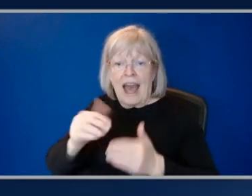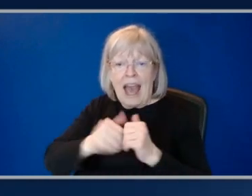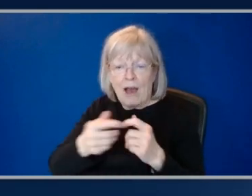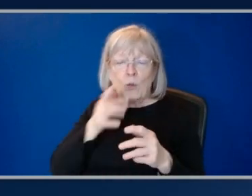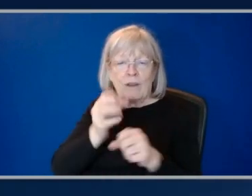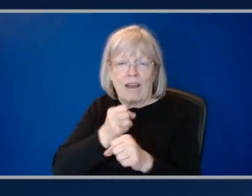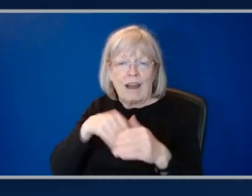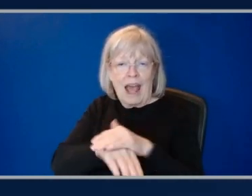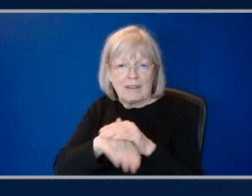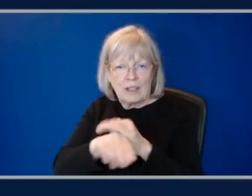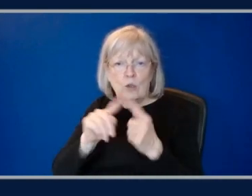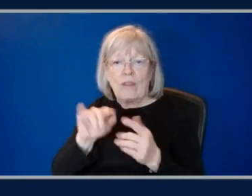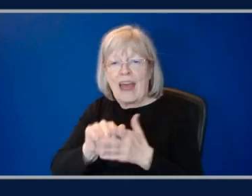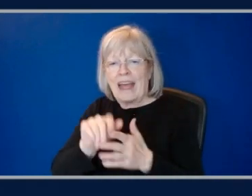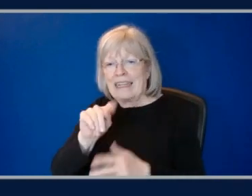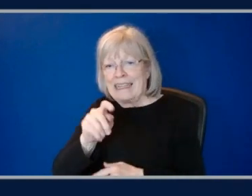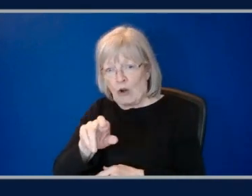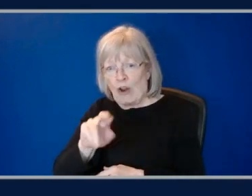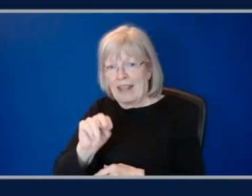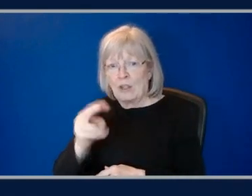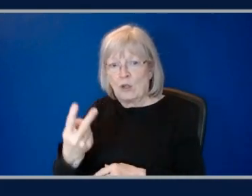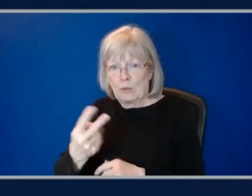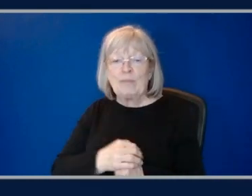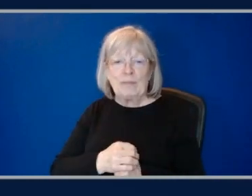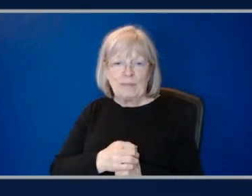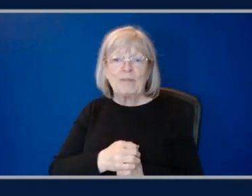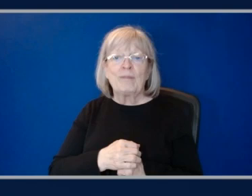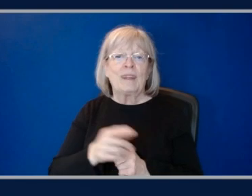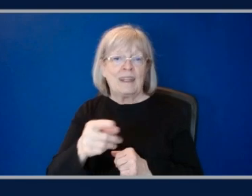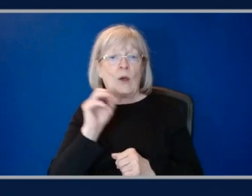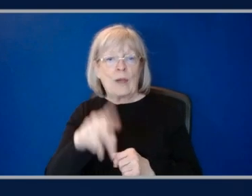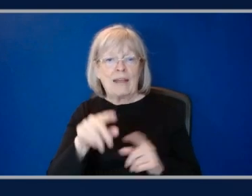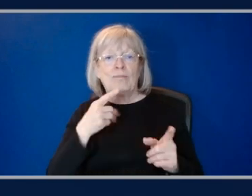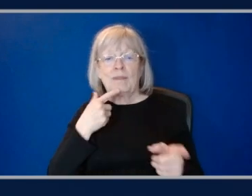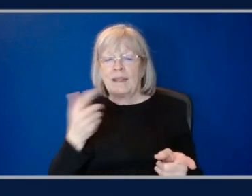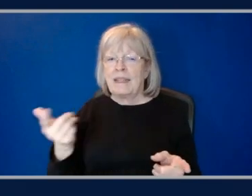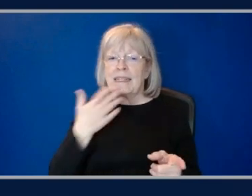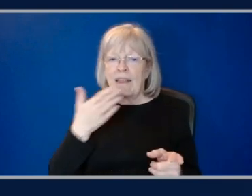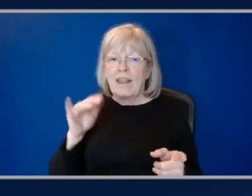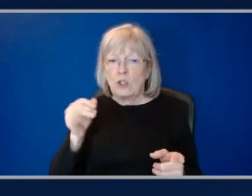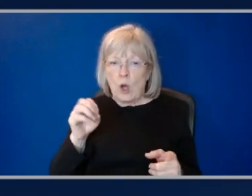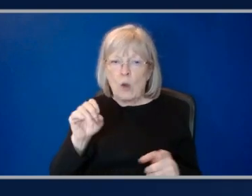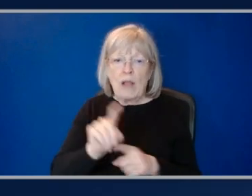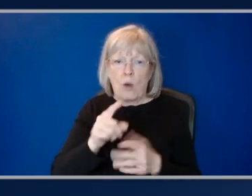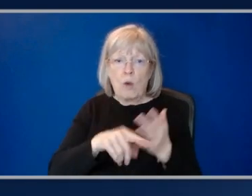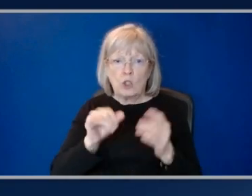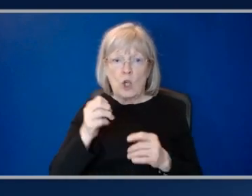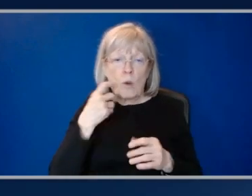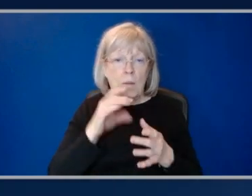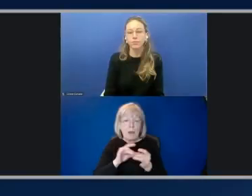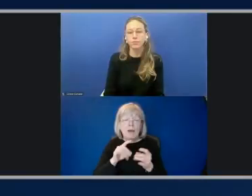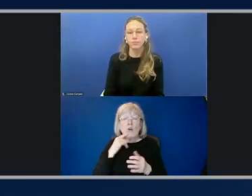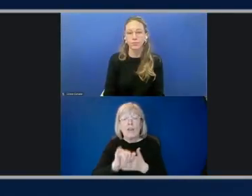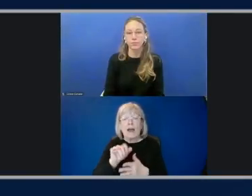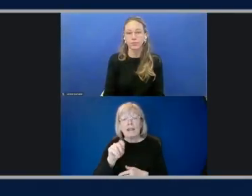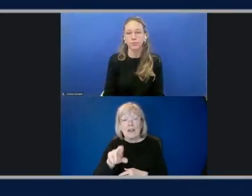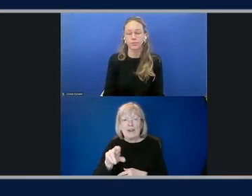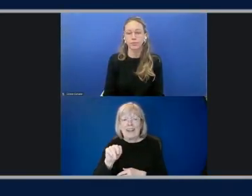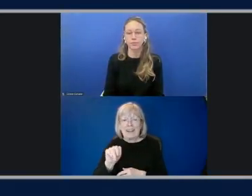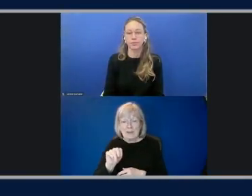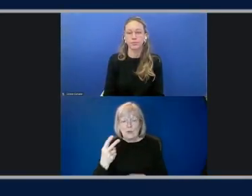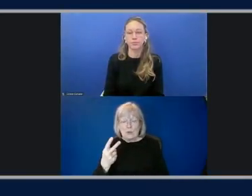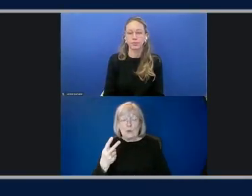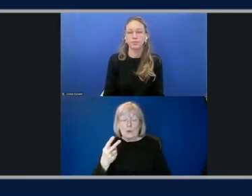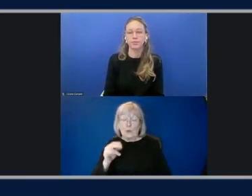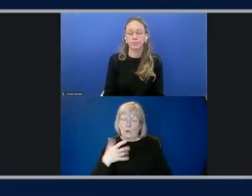access to tier N2. For sure. Thanks, Joe. So, as Joe mentioned, for tier N2, there's quite high